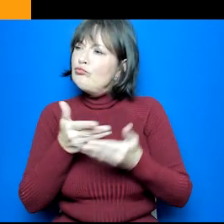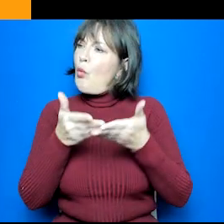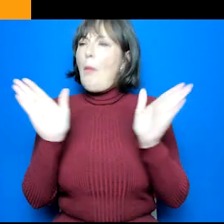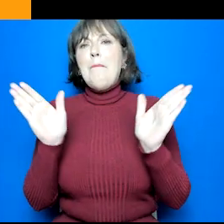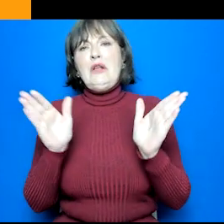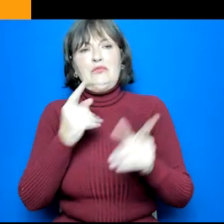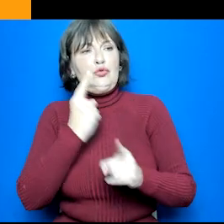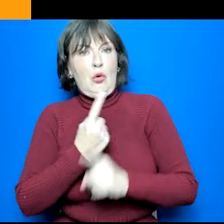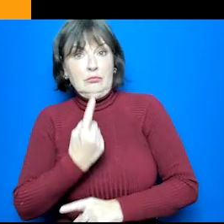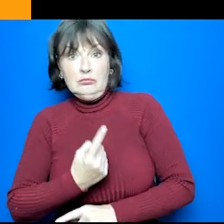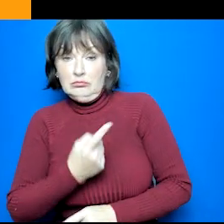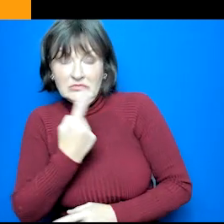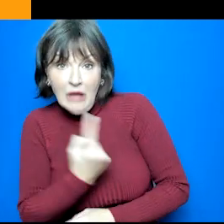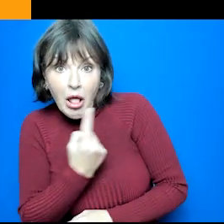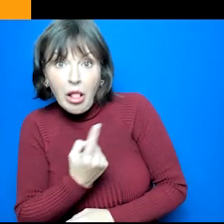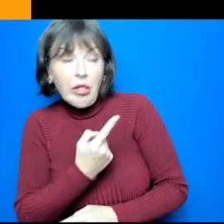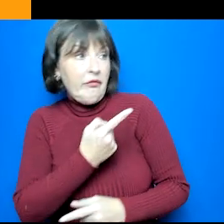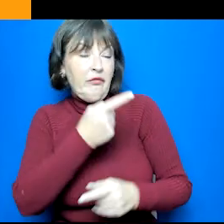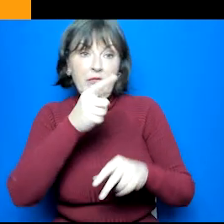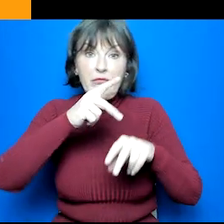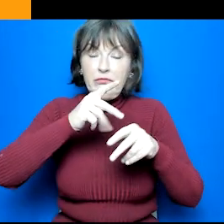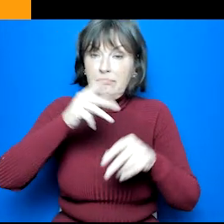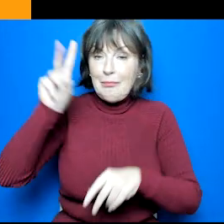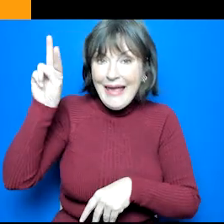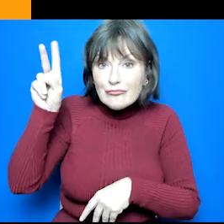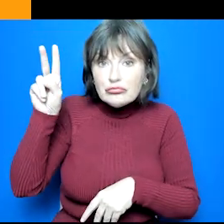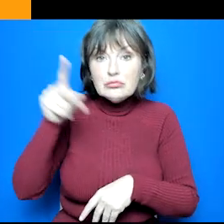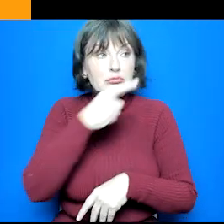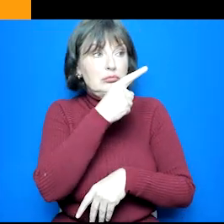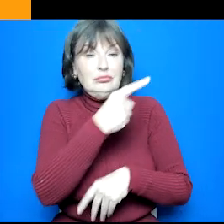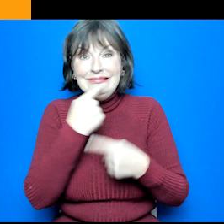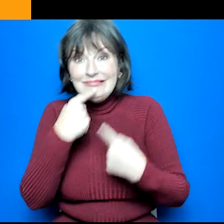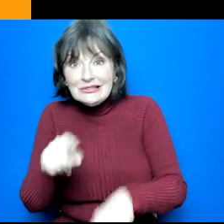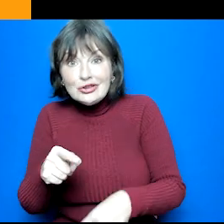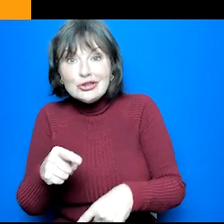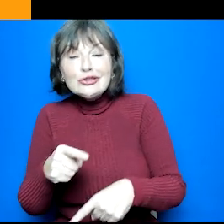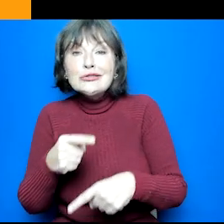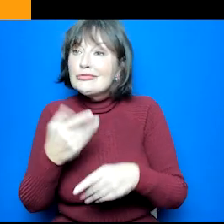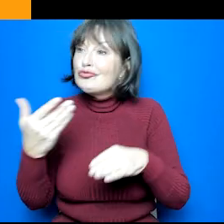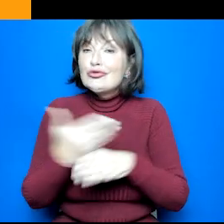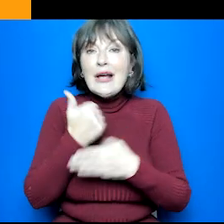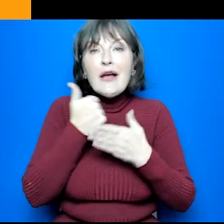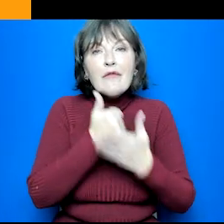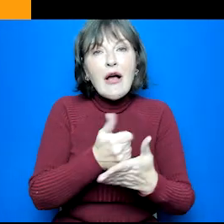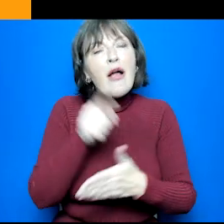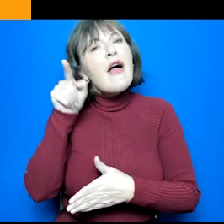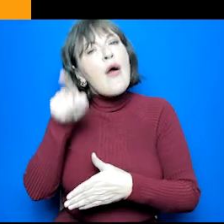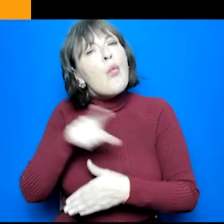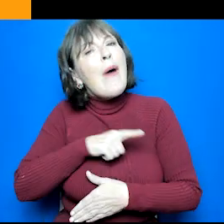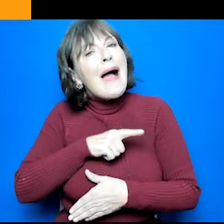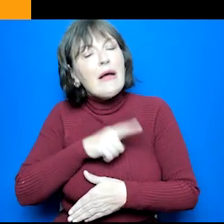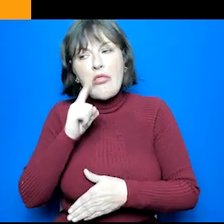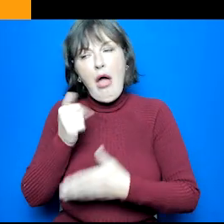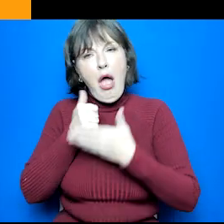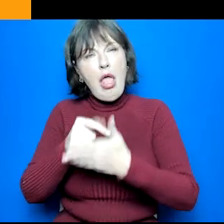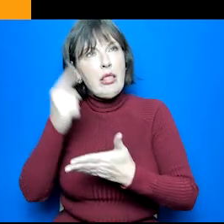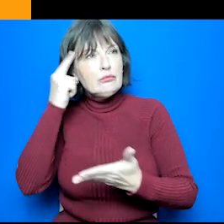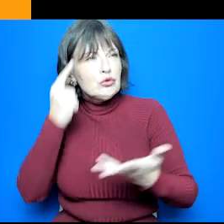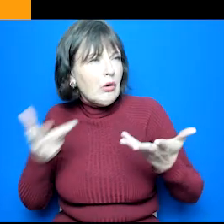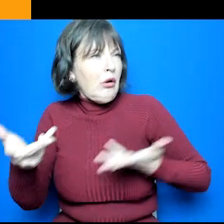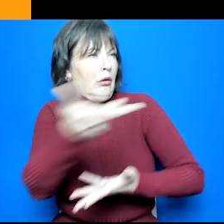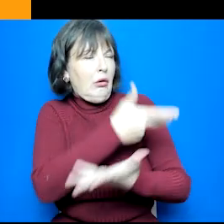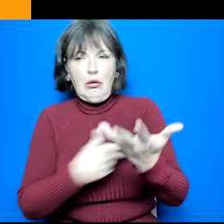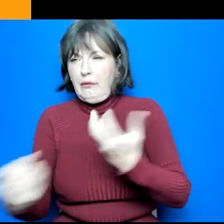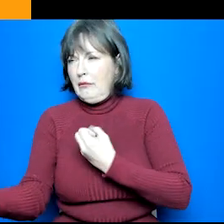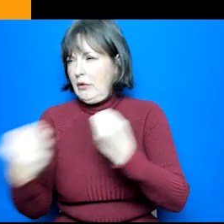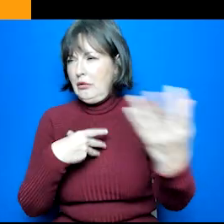friends and their careers advisor. This can give them the chance to bounce ideas back and forth and help them to explore all options